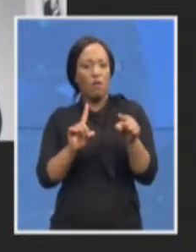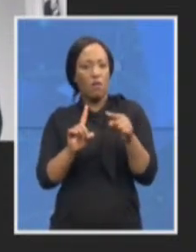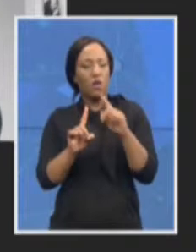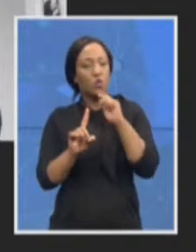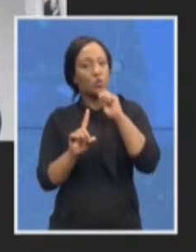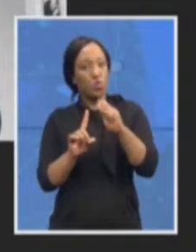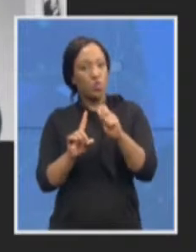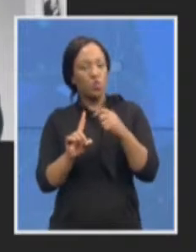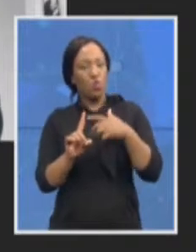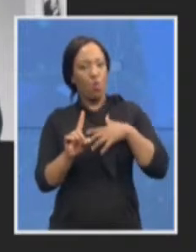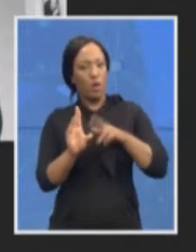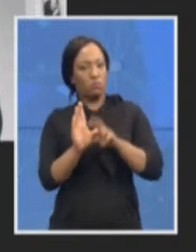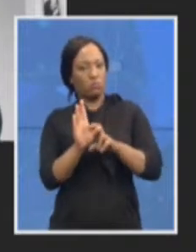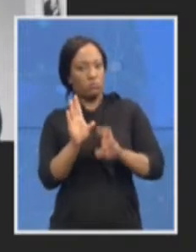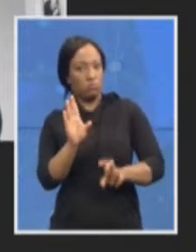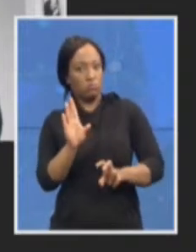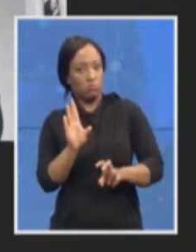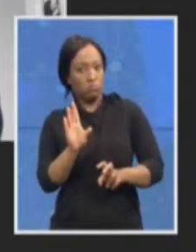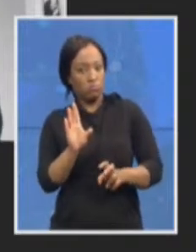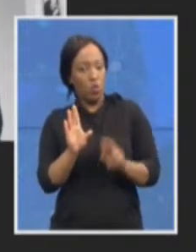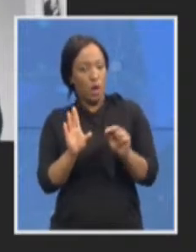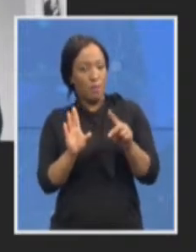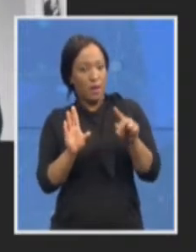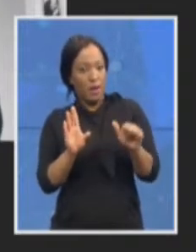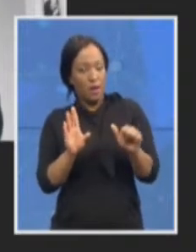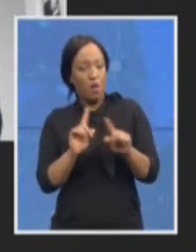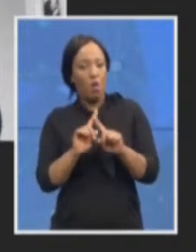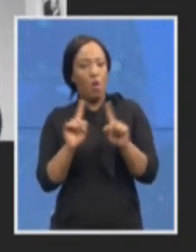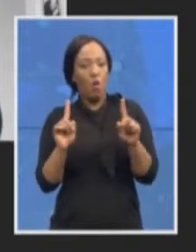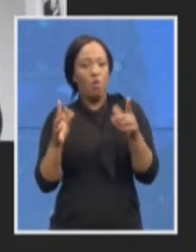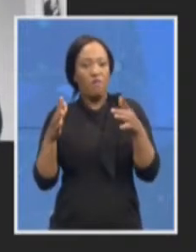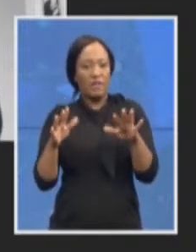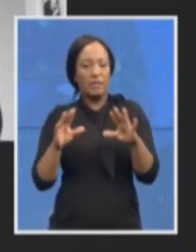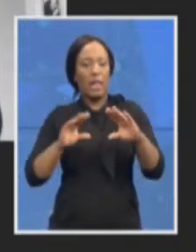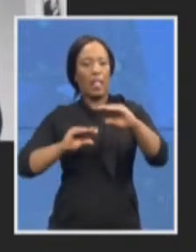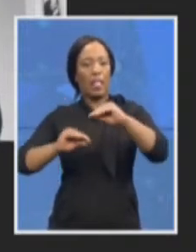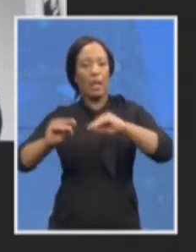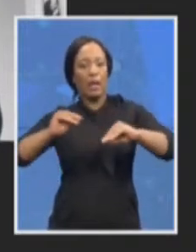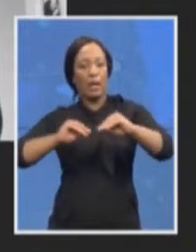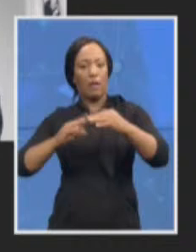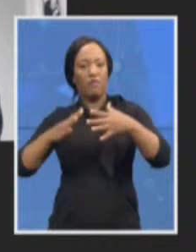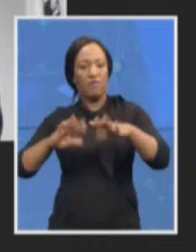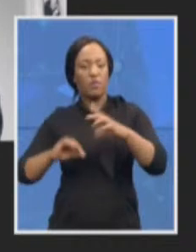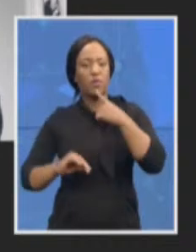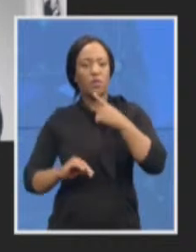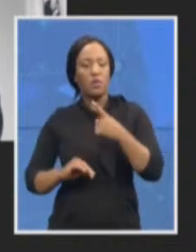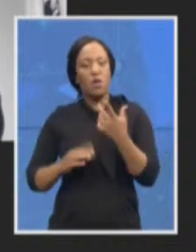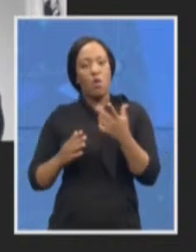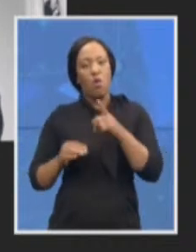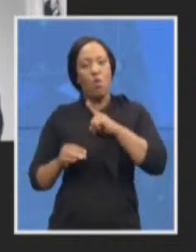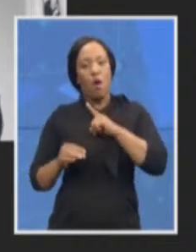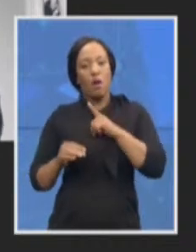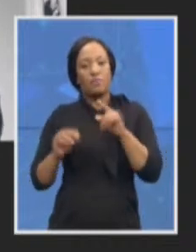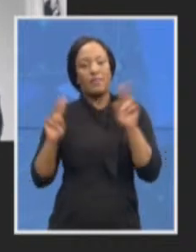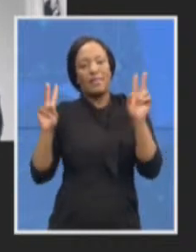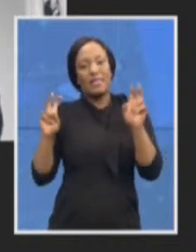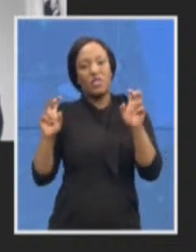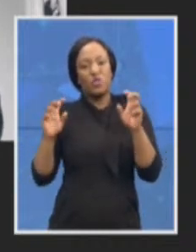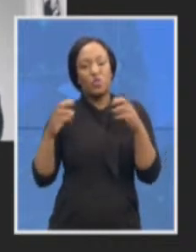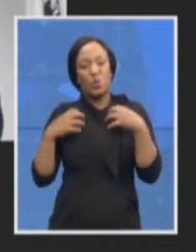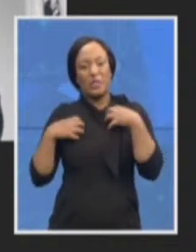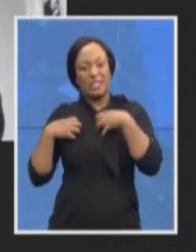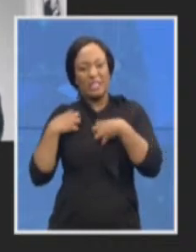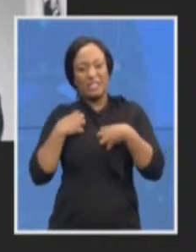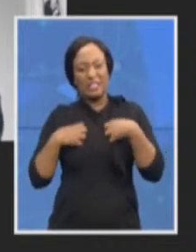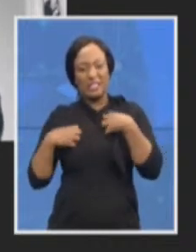Or, as has been speculated, was this simply the consequence of a great deal of frustration with the dysfunctionalities